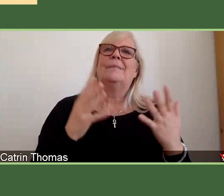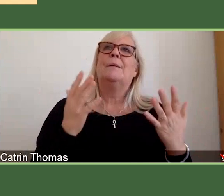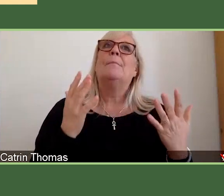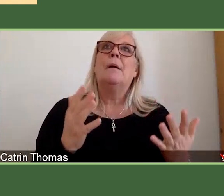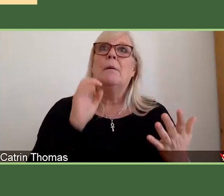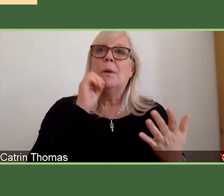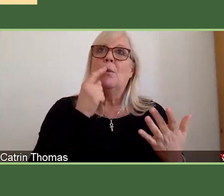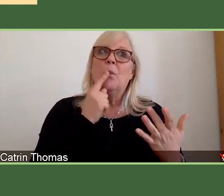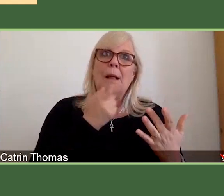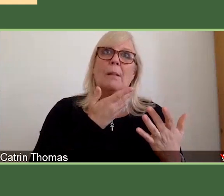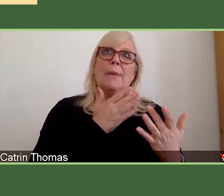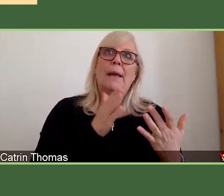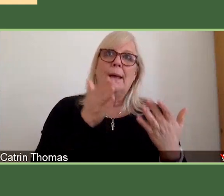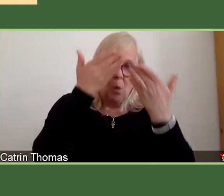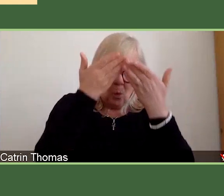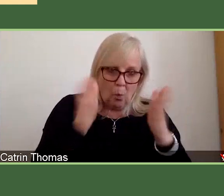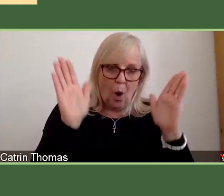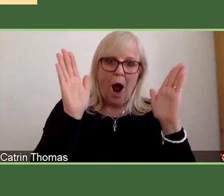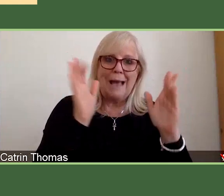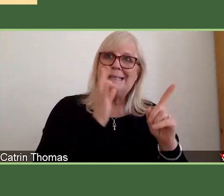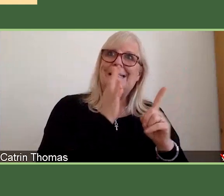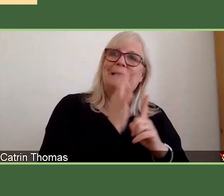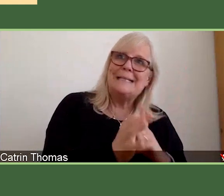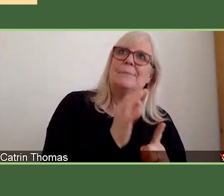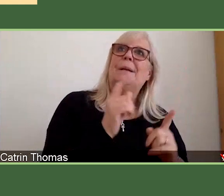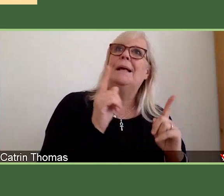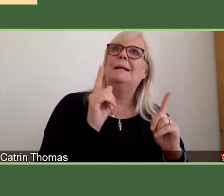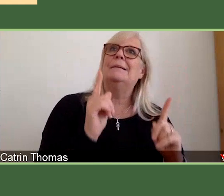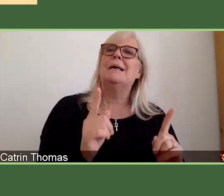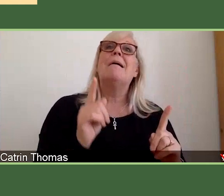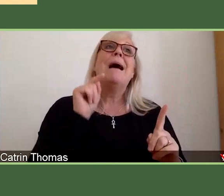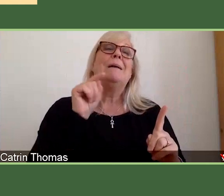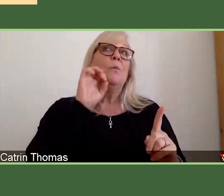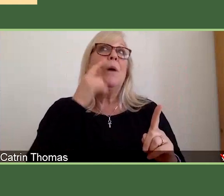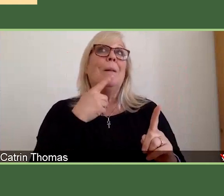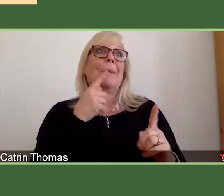decisions based on the quality of the applications that come in through the door.